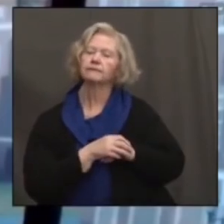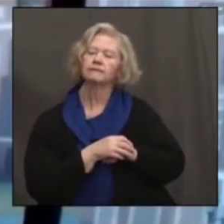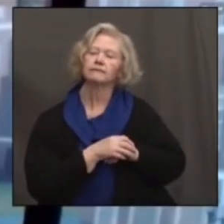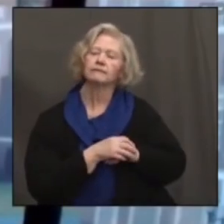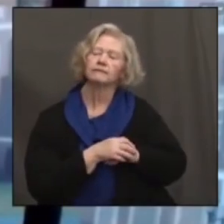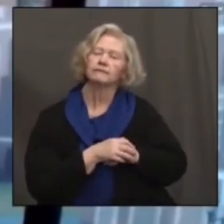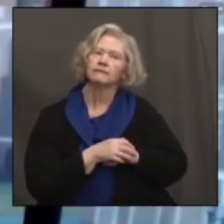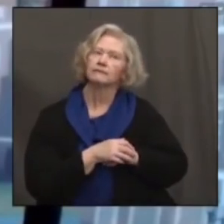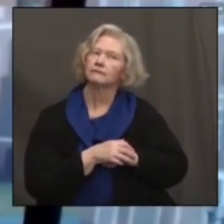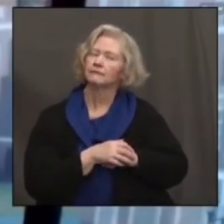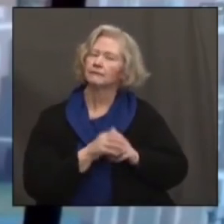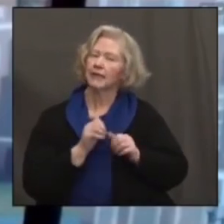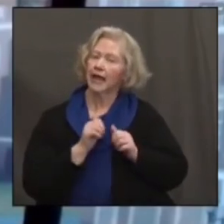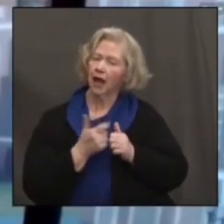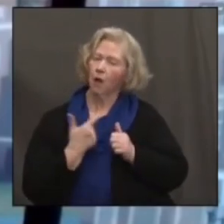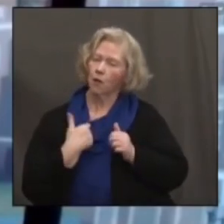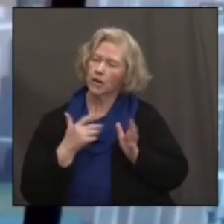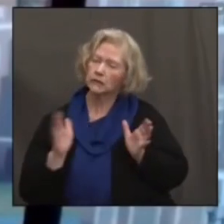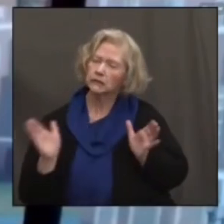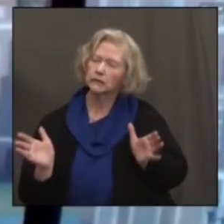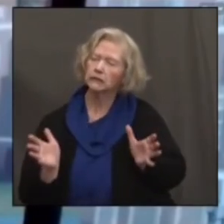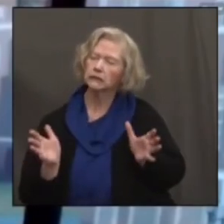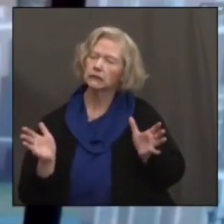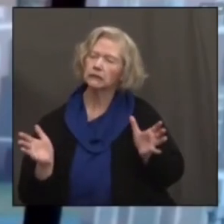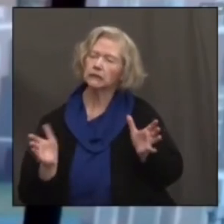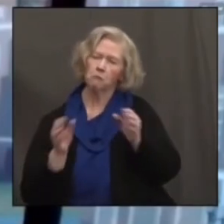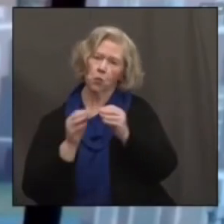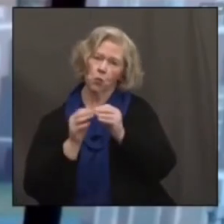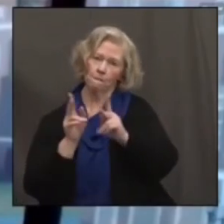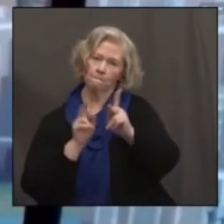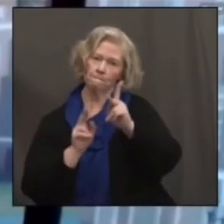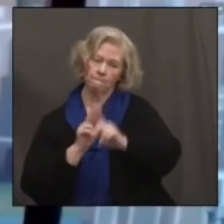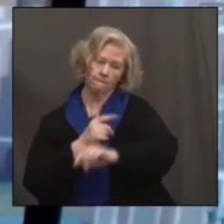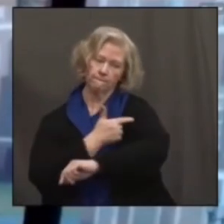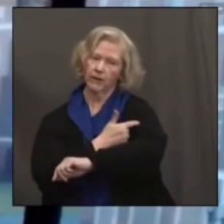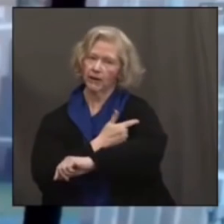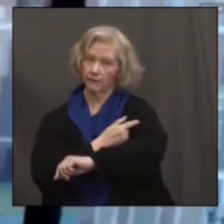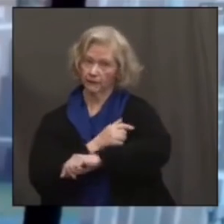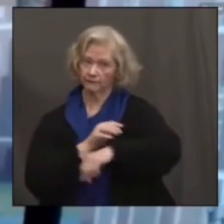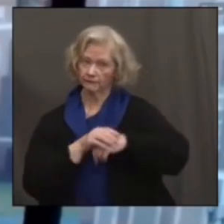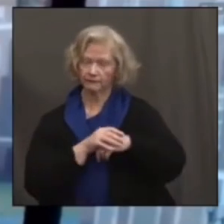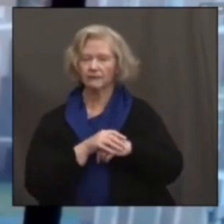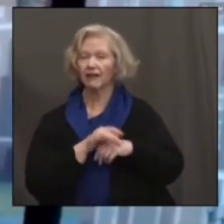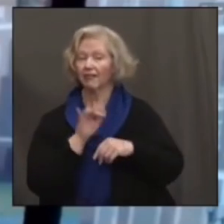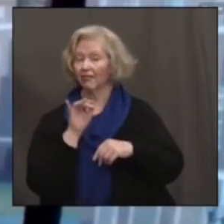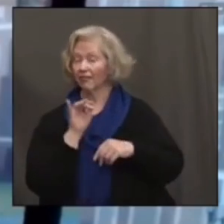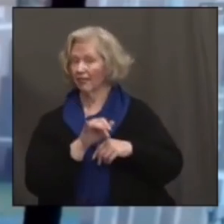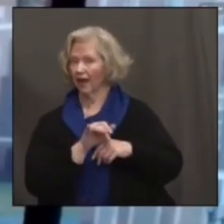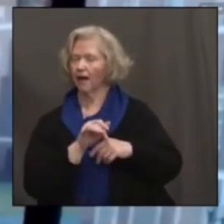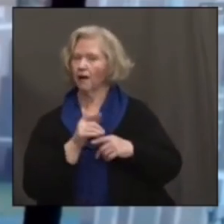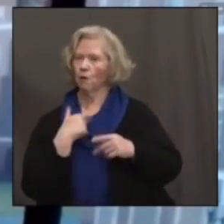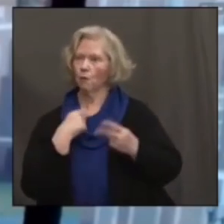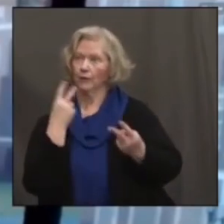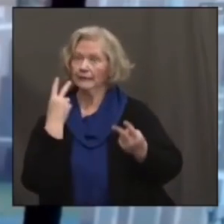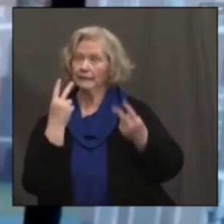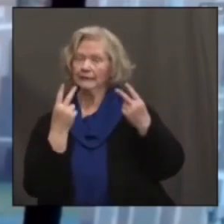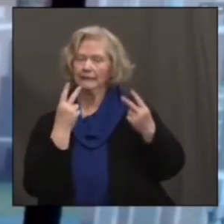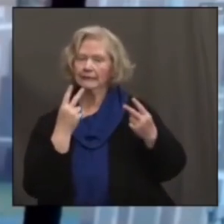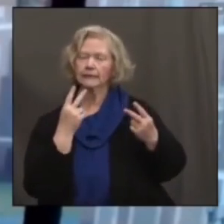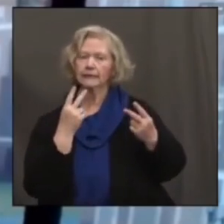large swathes of our population vaccinated so we can go see, we can witness or experience those